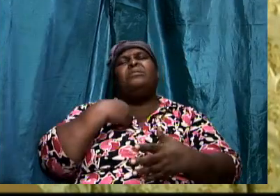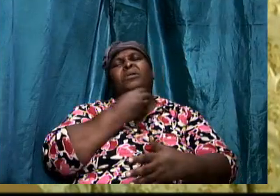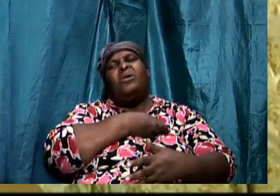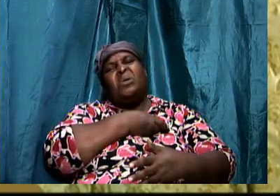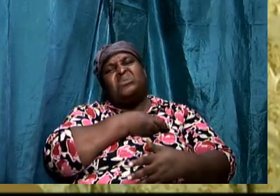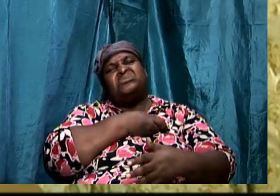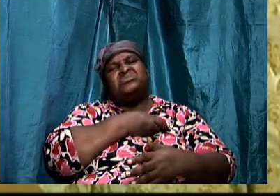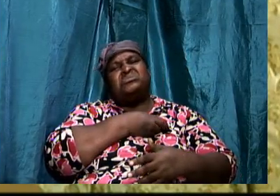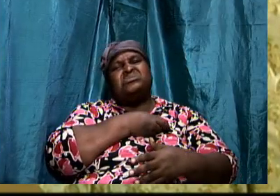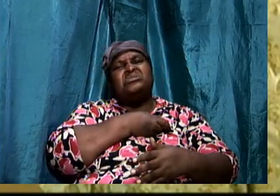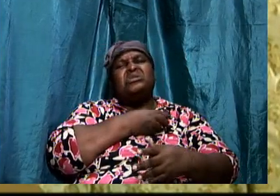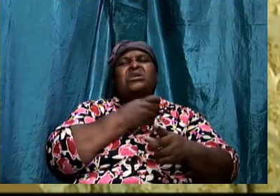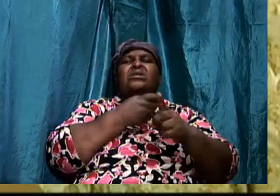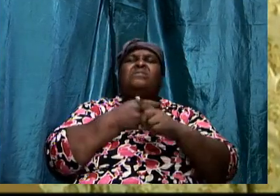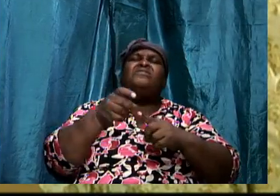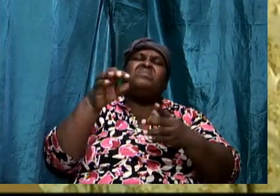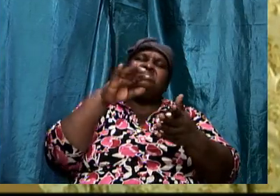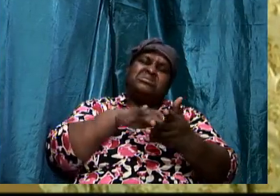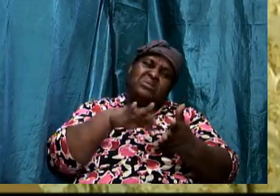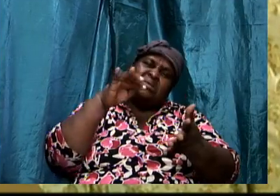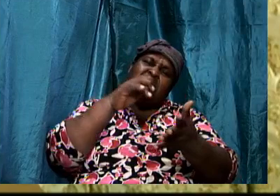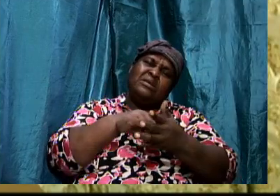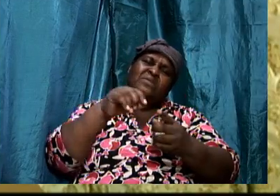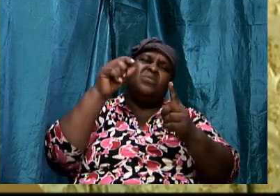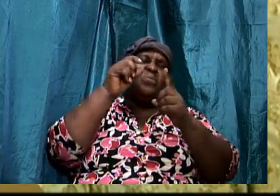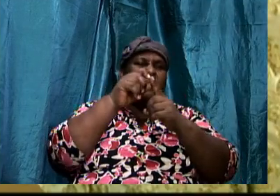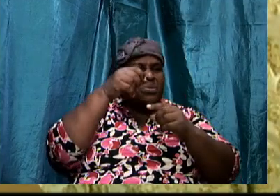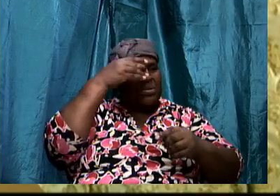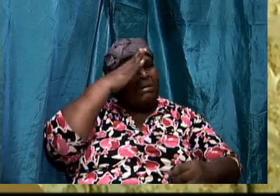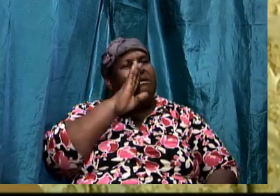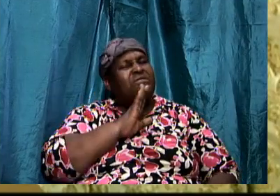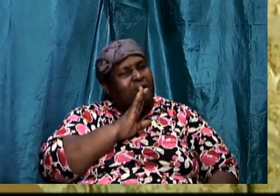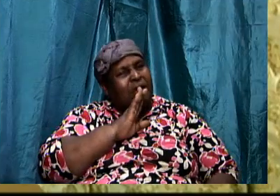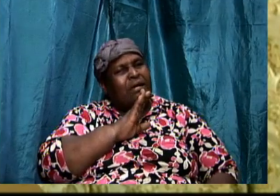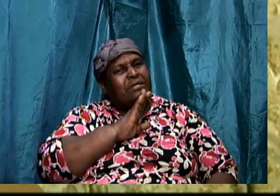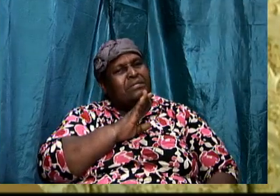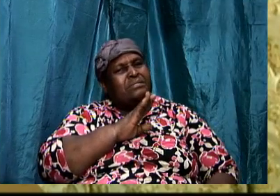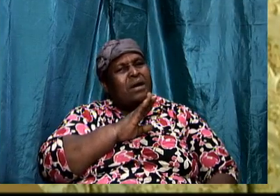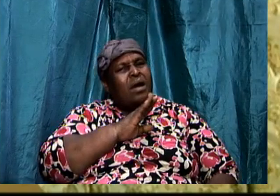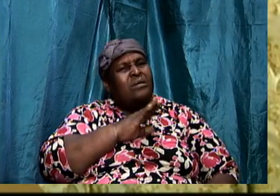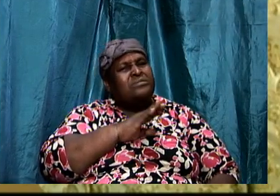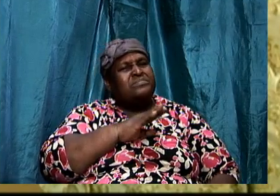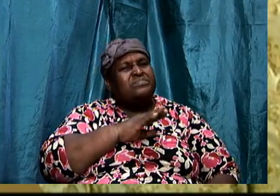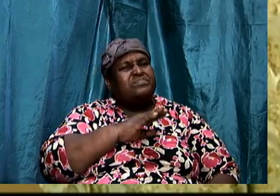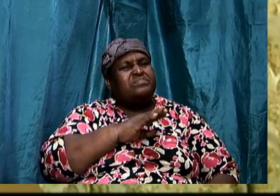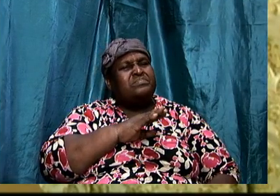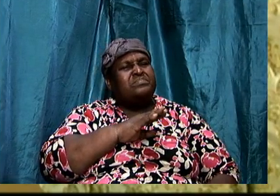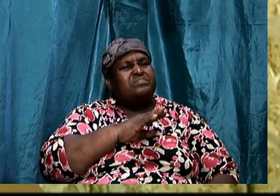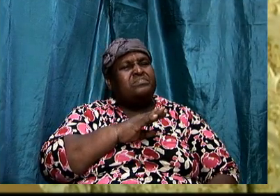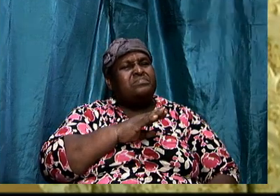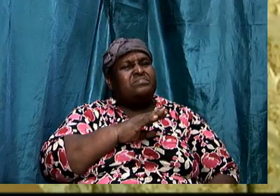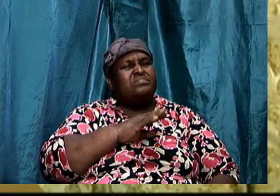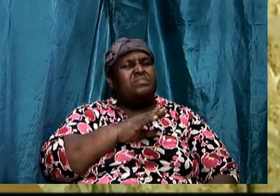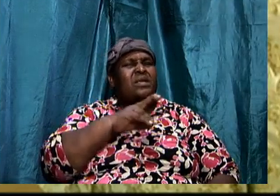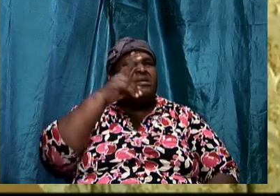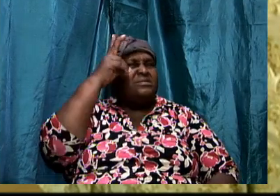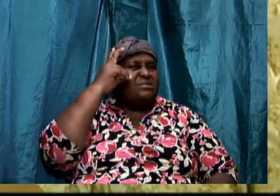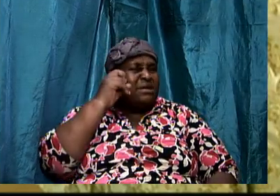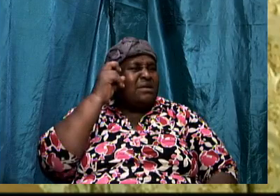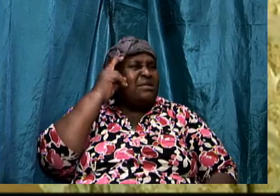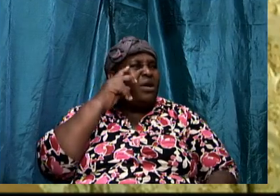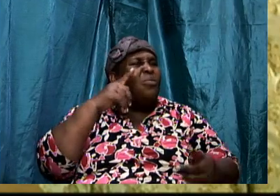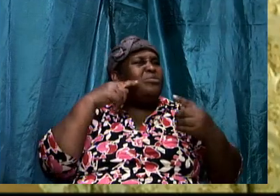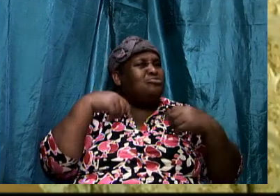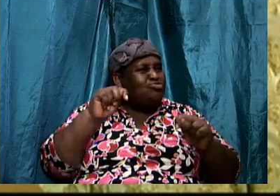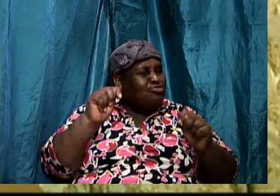else to do. That there can be no time to give to reading, understanding and living the